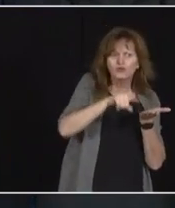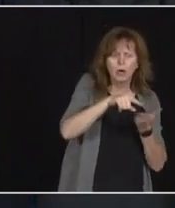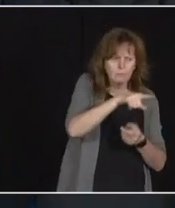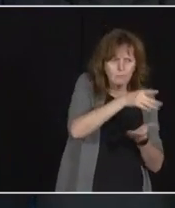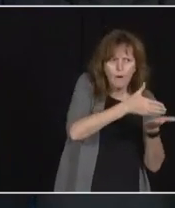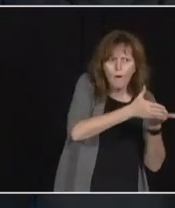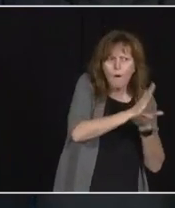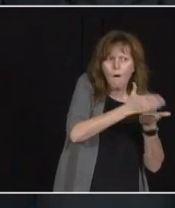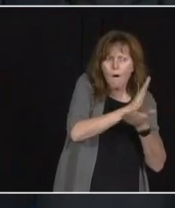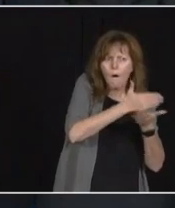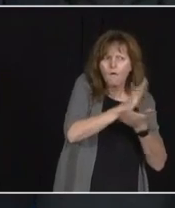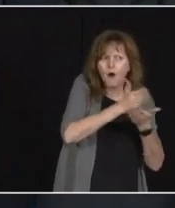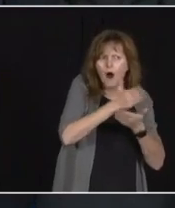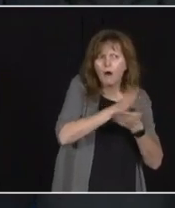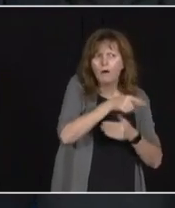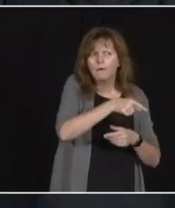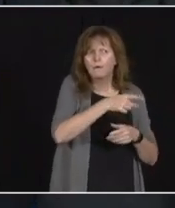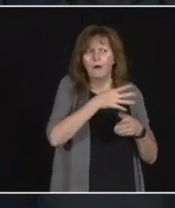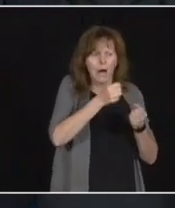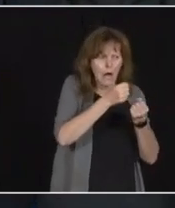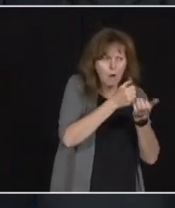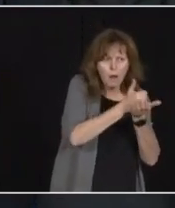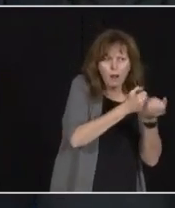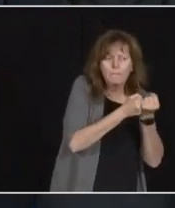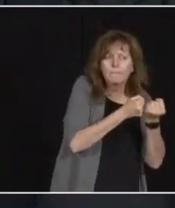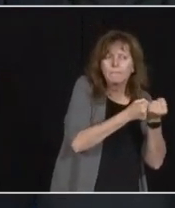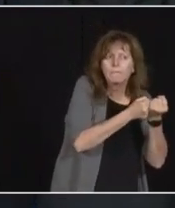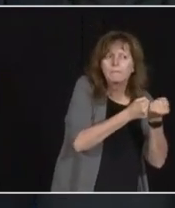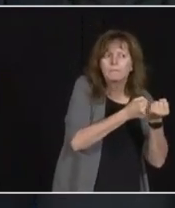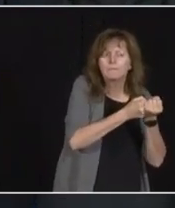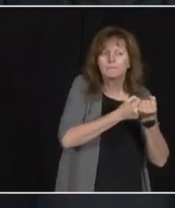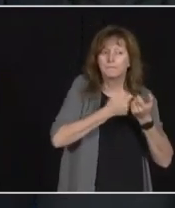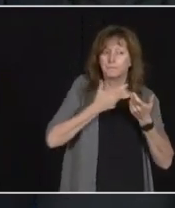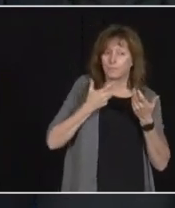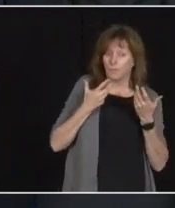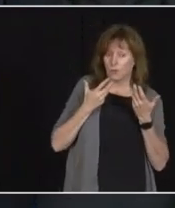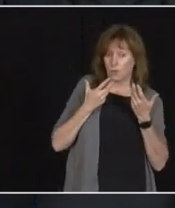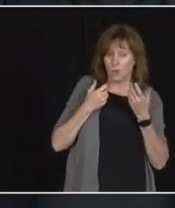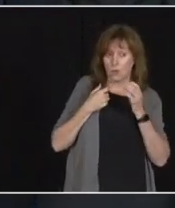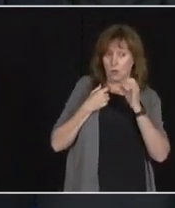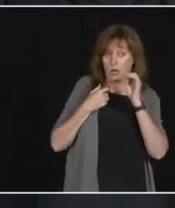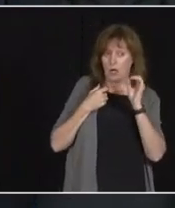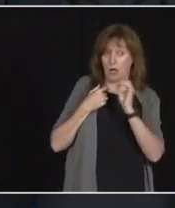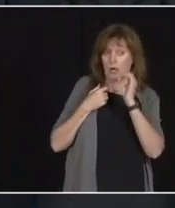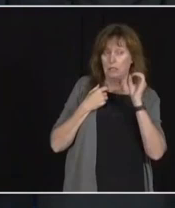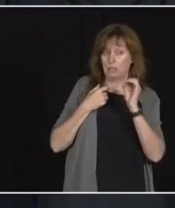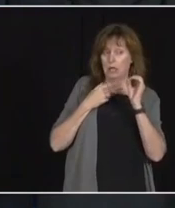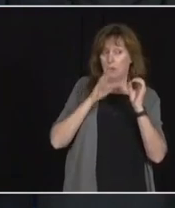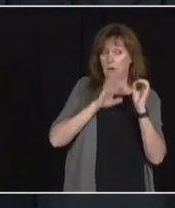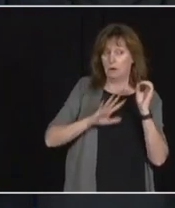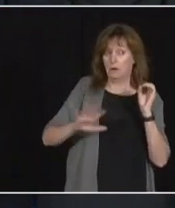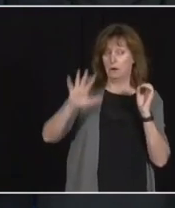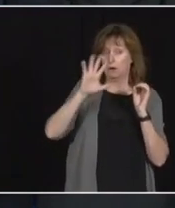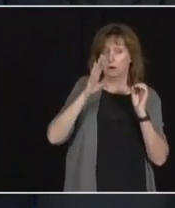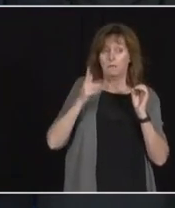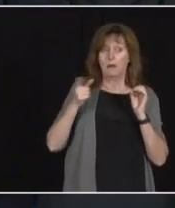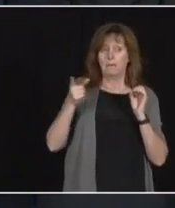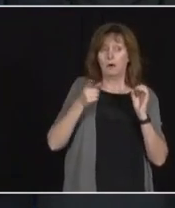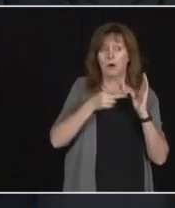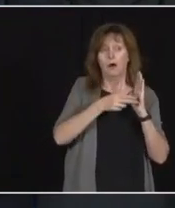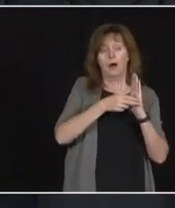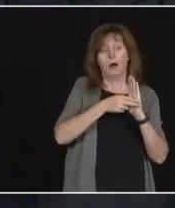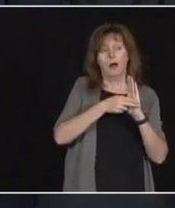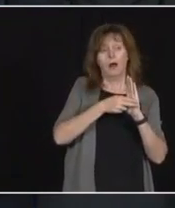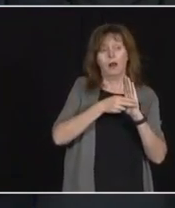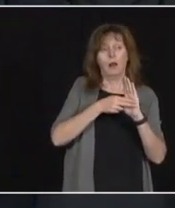contribute to their care. So is Ontario considering a designated caregiver, a family caregiver to be assigned